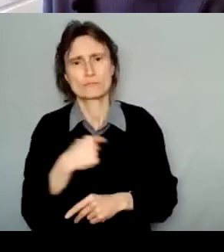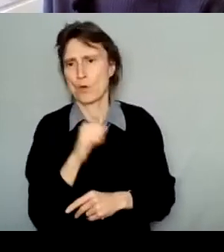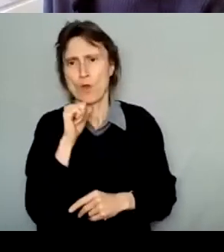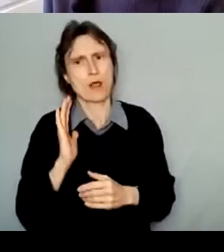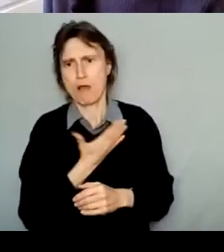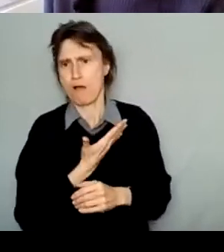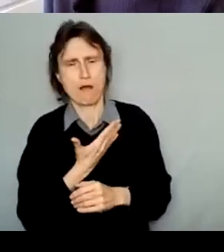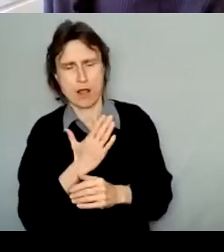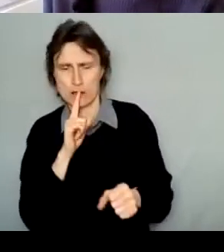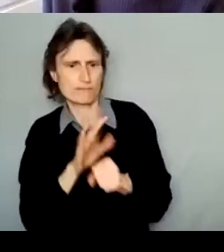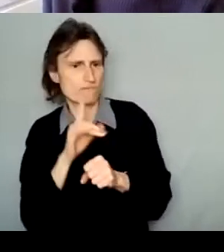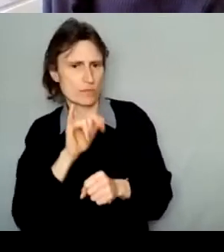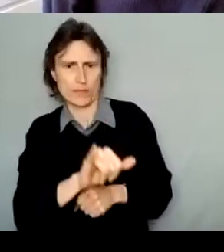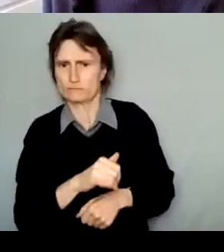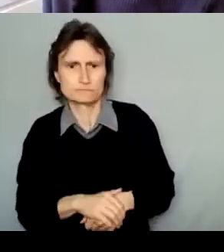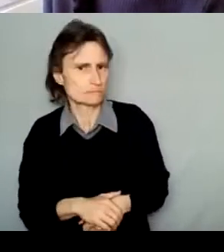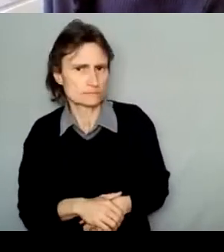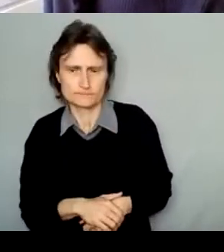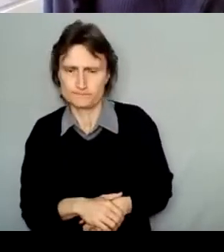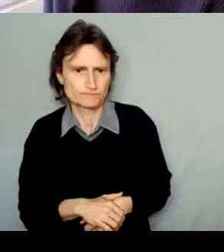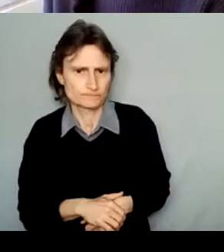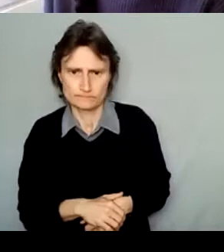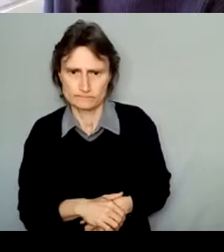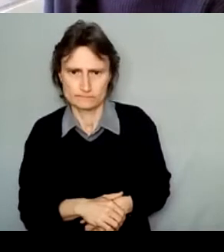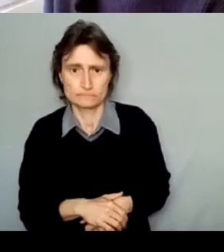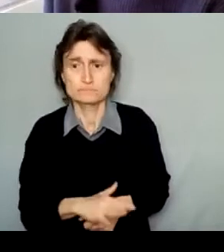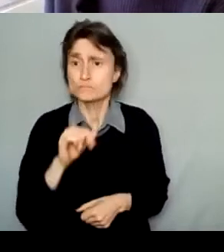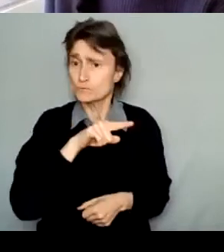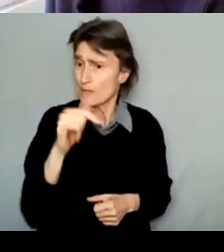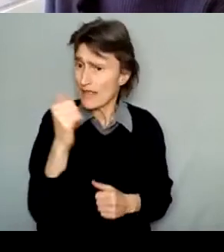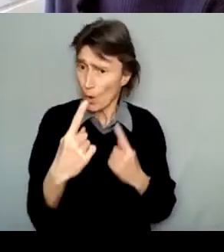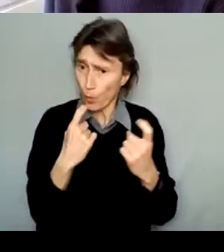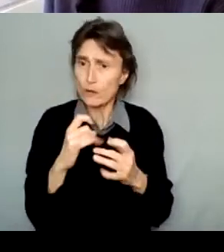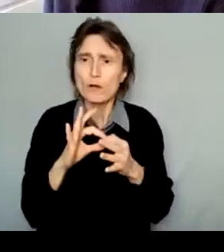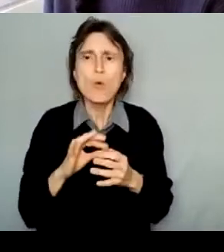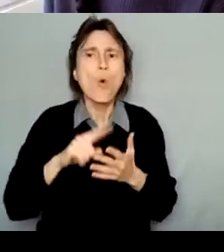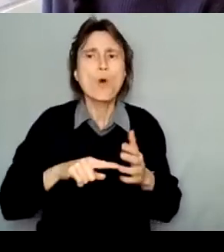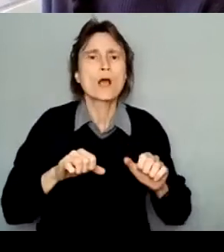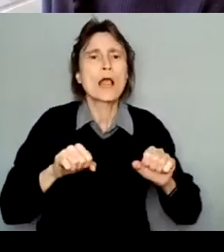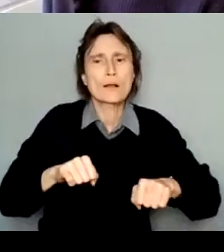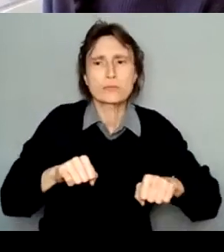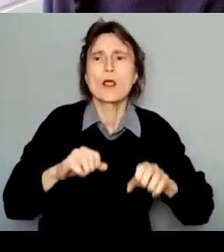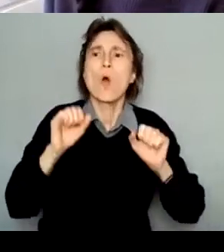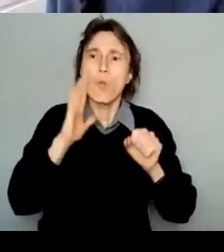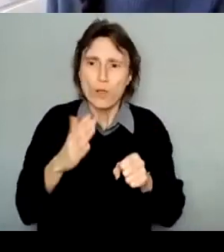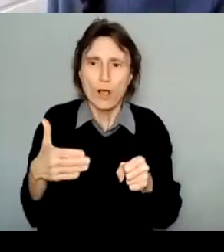cannot cover the costs associated. If you have any questions about eligible expenses, please reach out.